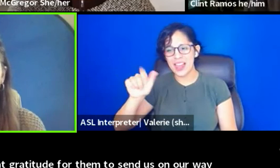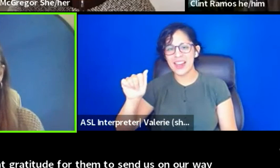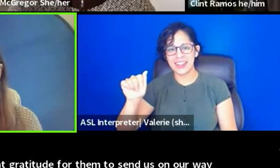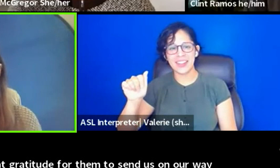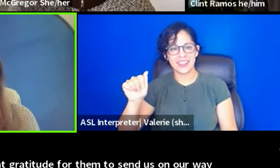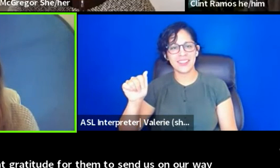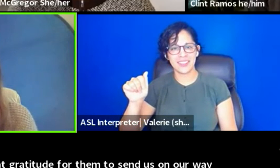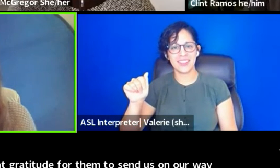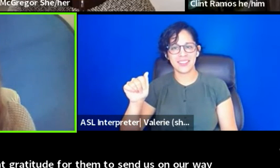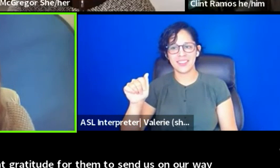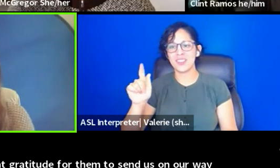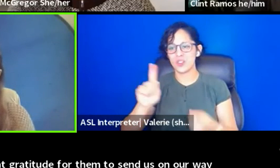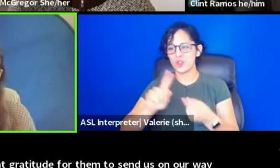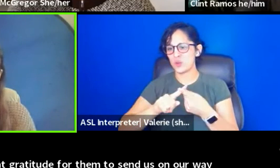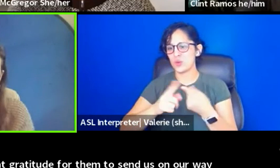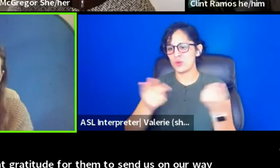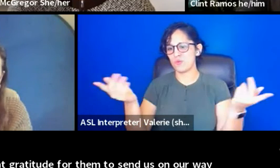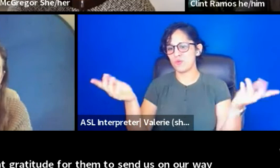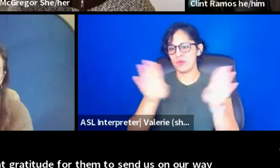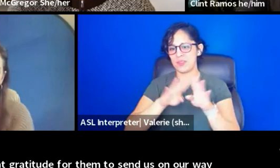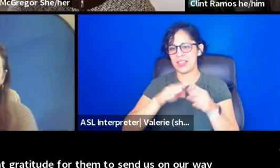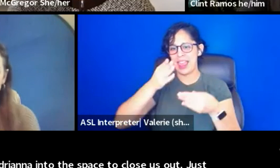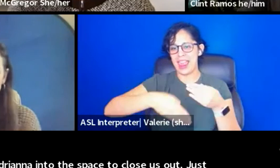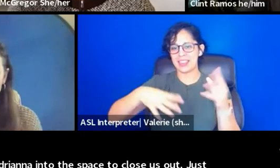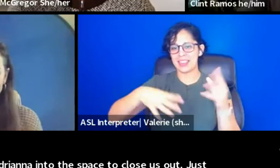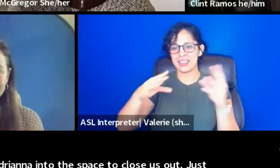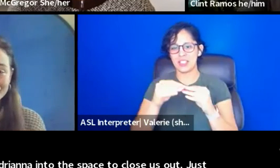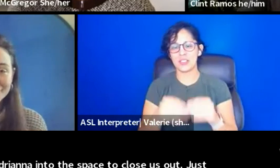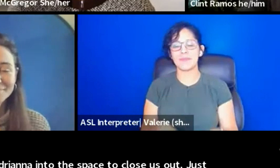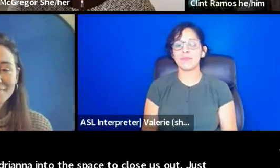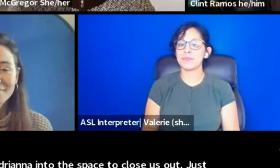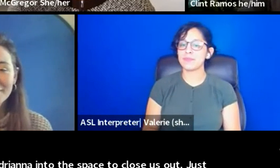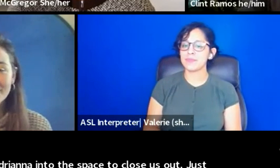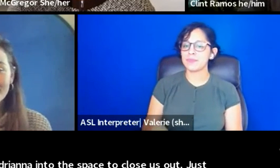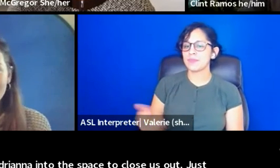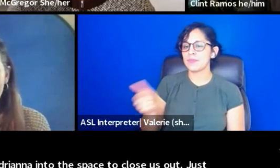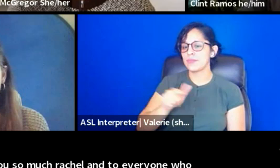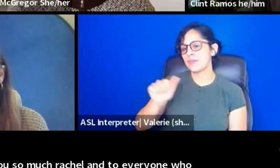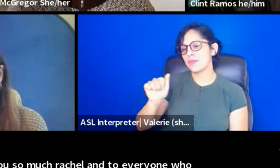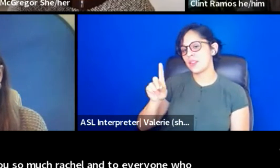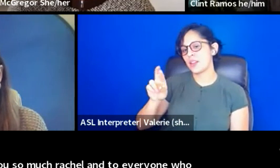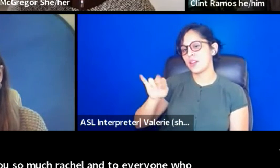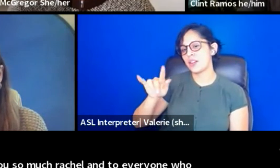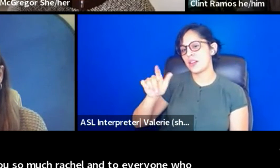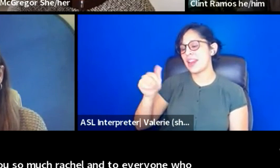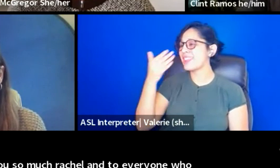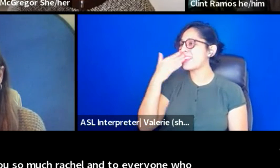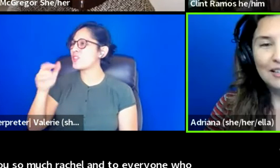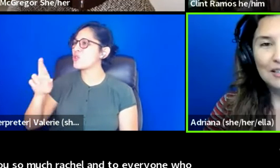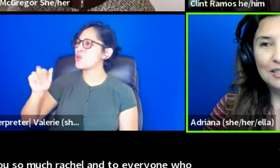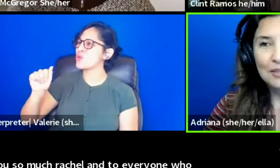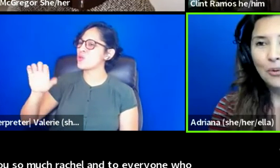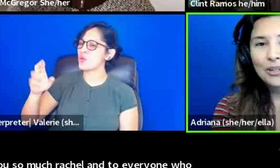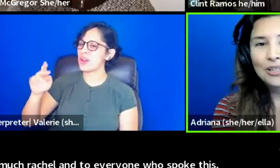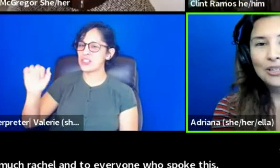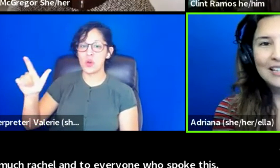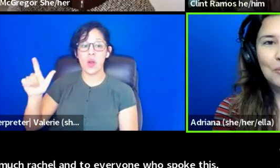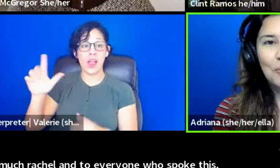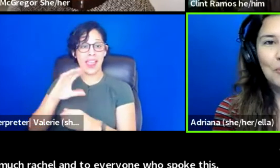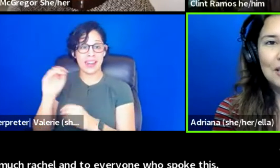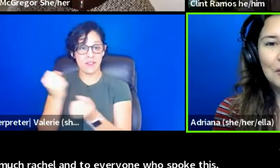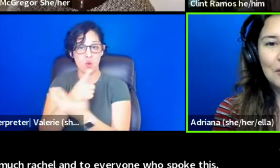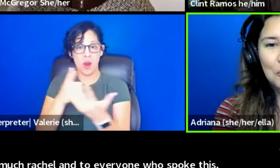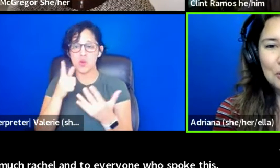Just thank you. Thank you so much, Rachel. And to everyone who spoke this morning,